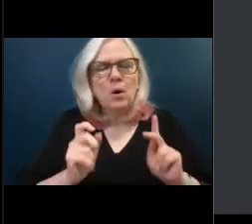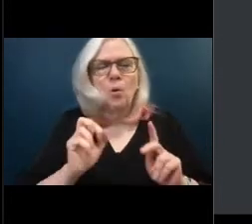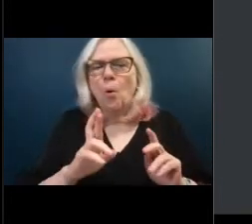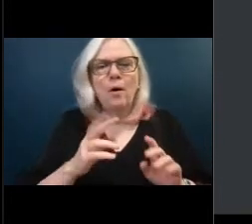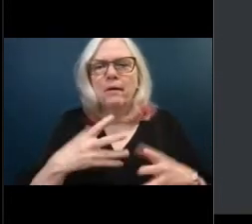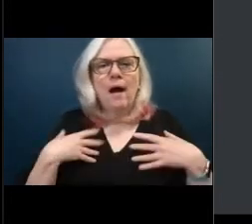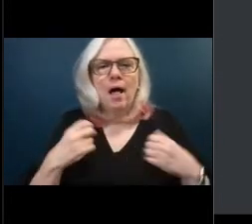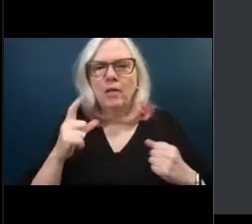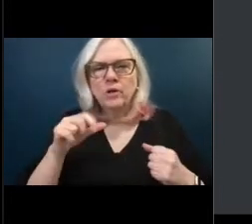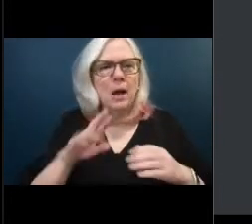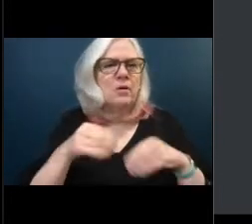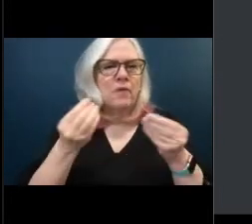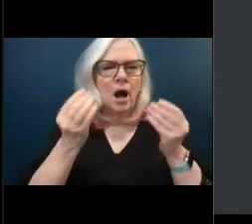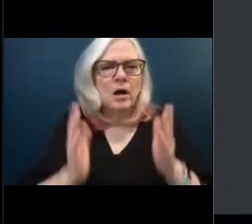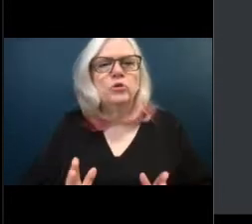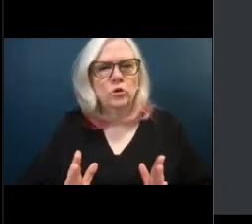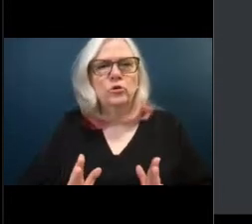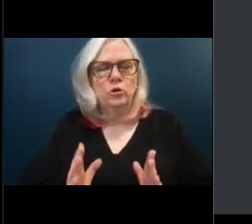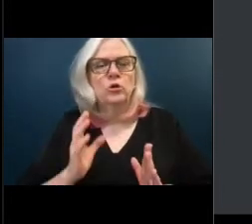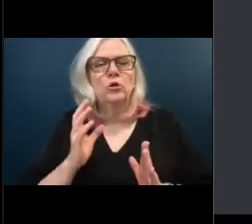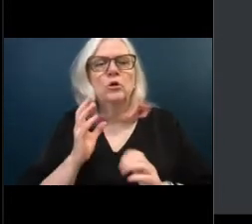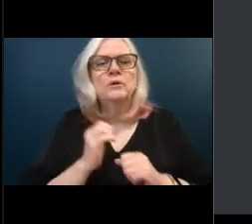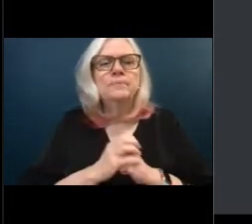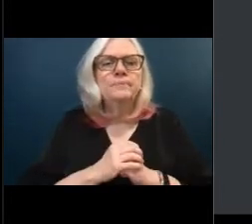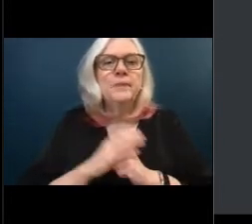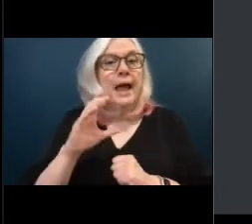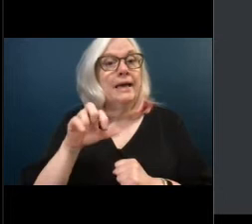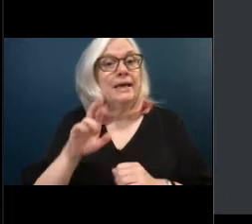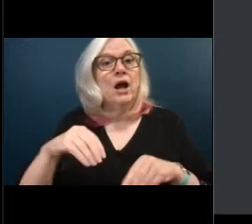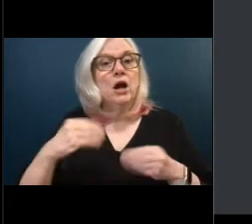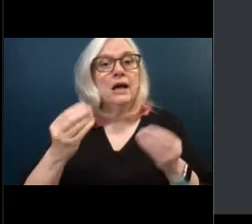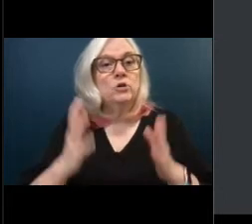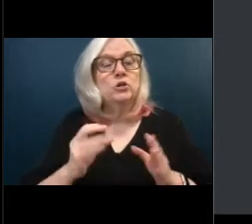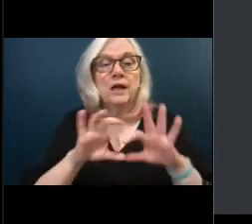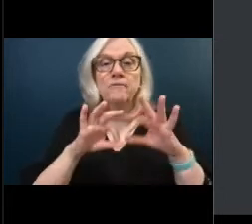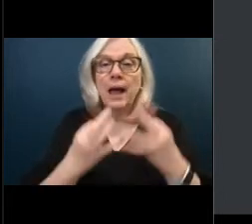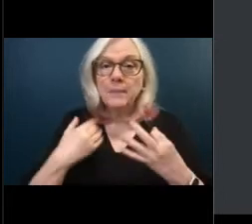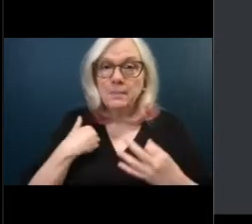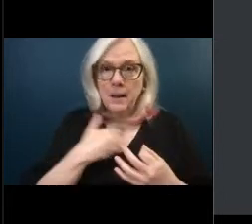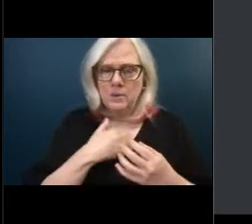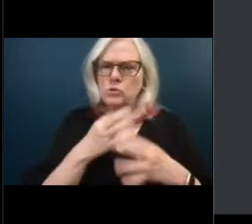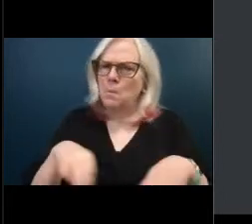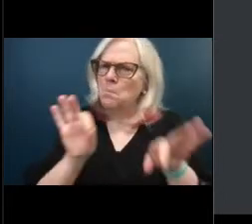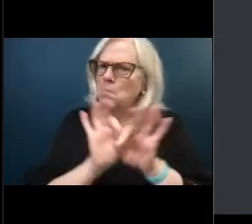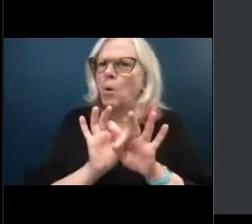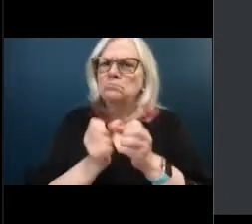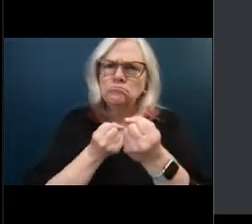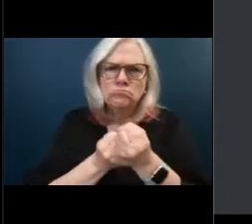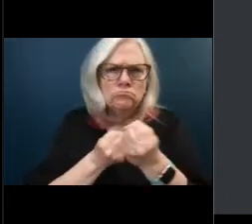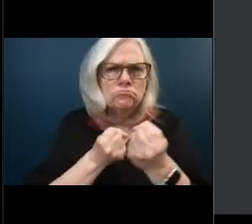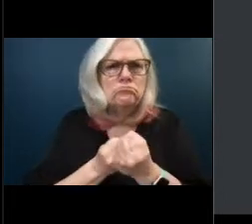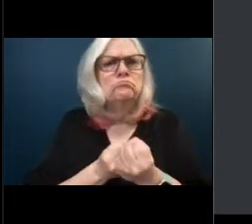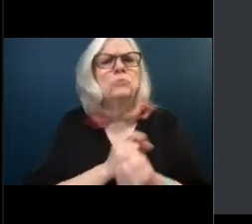Alzheimer's as well as their caregivers. Caregivers and family members are crucial in maintaining a healthy quality of life